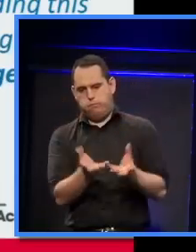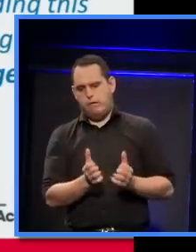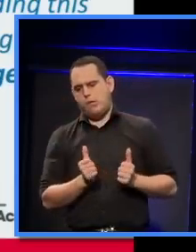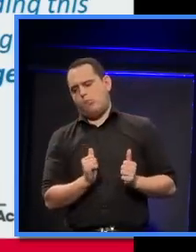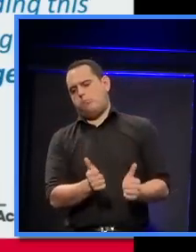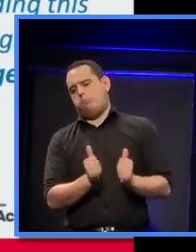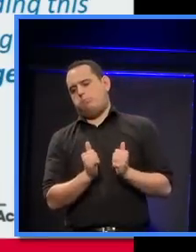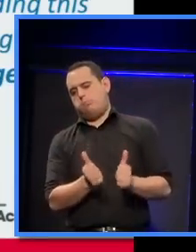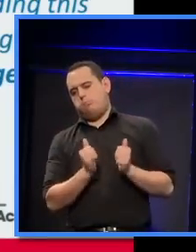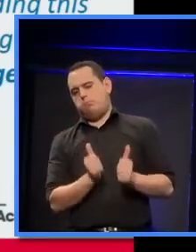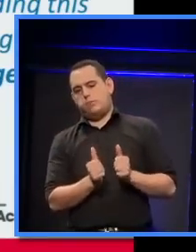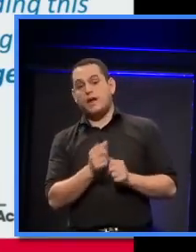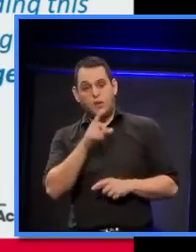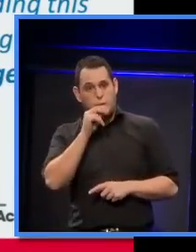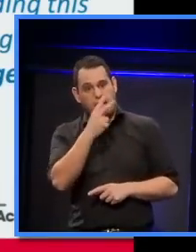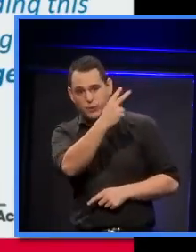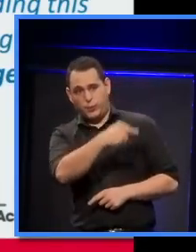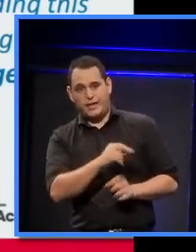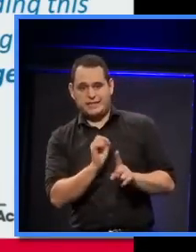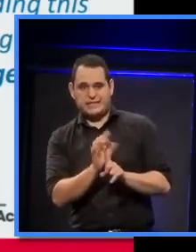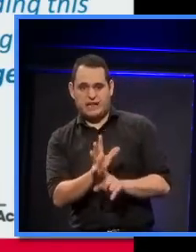wander through it.